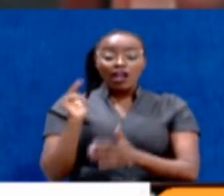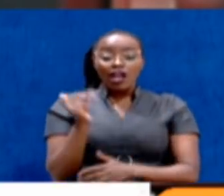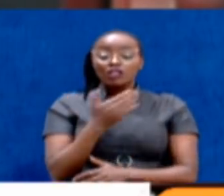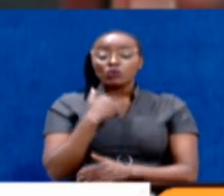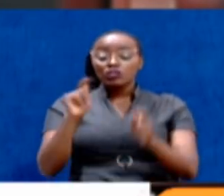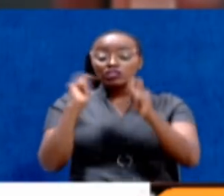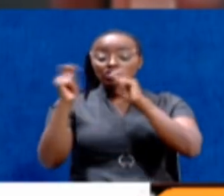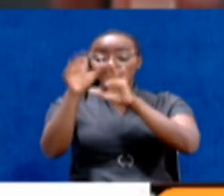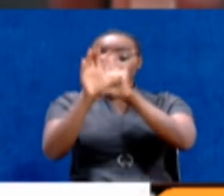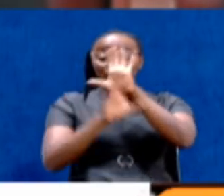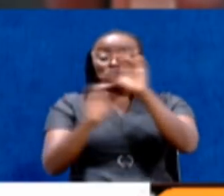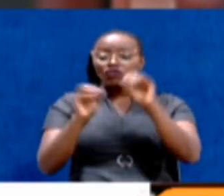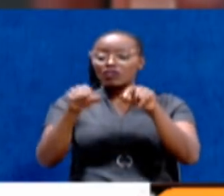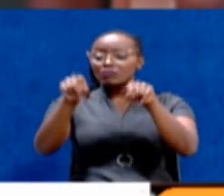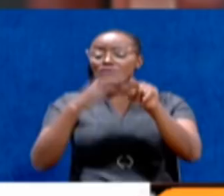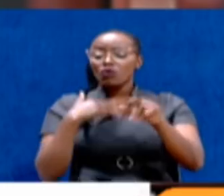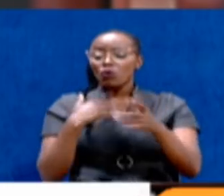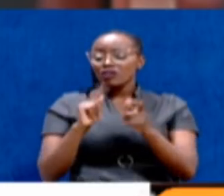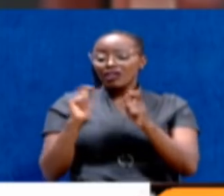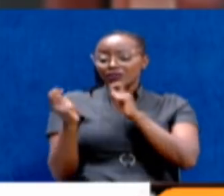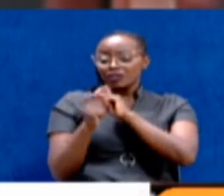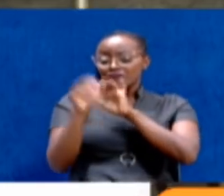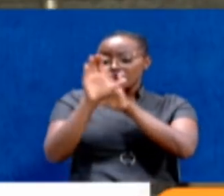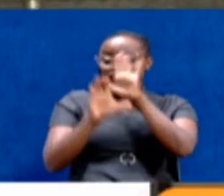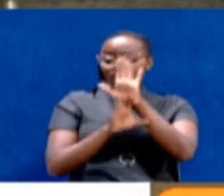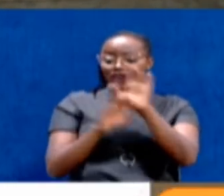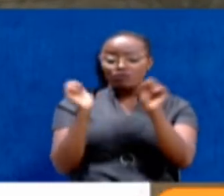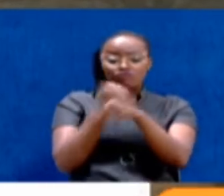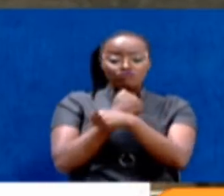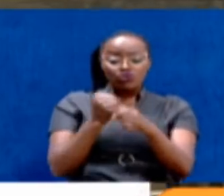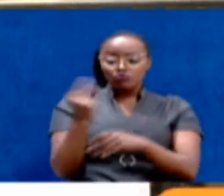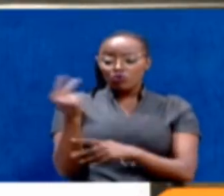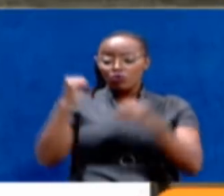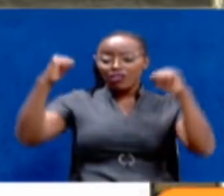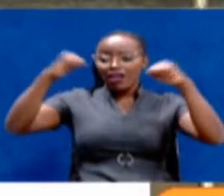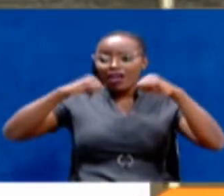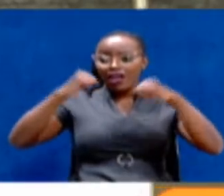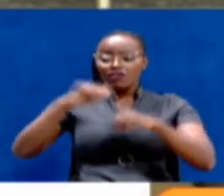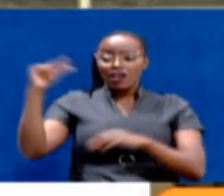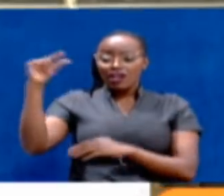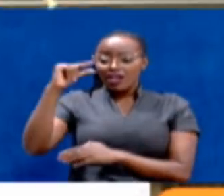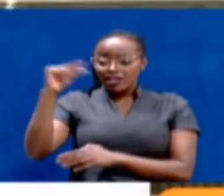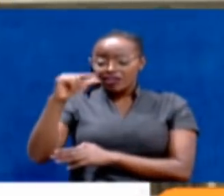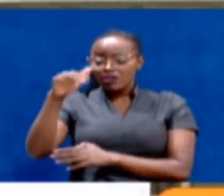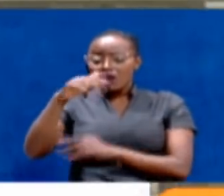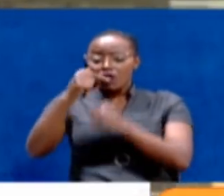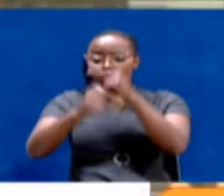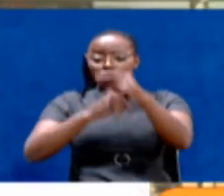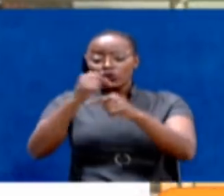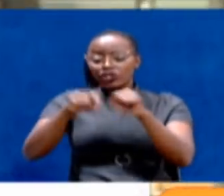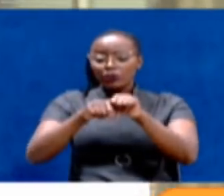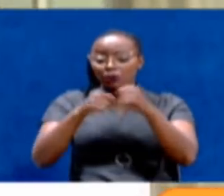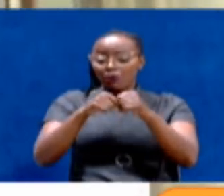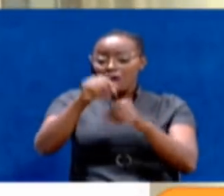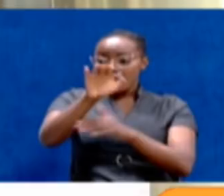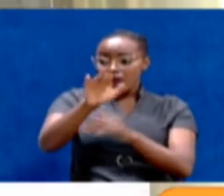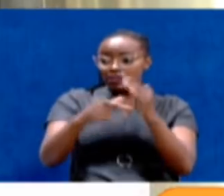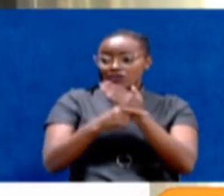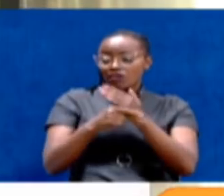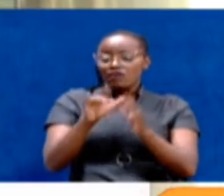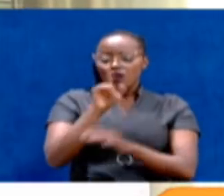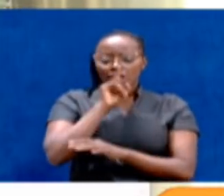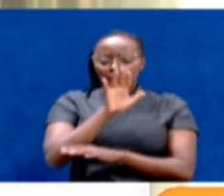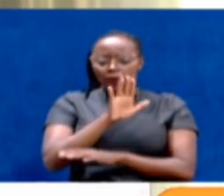want a referendum. They want a referendum. So, you know, we can go to bed together. While the Garisa Township MP kept digging his own hole, the President's camp